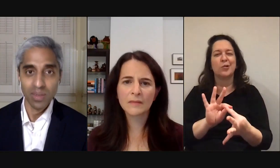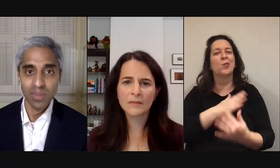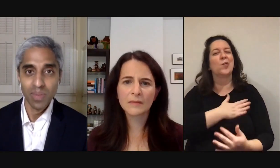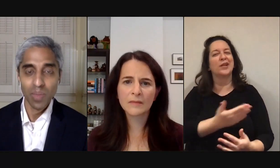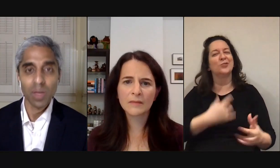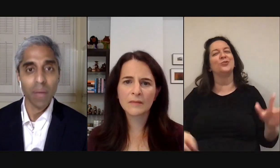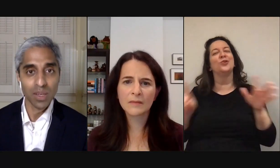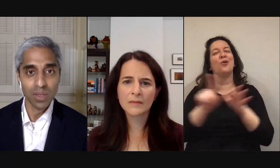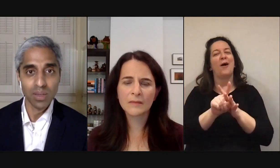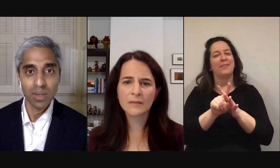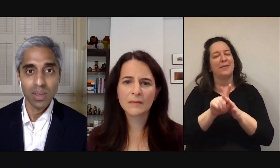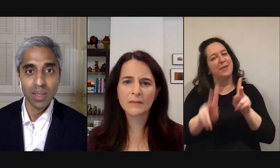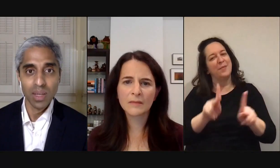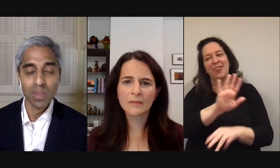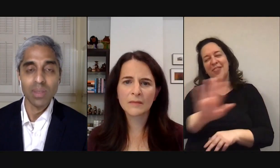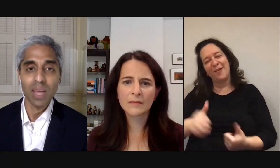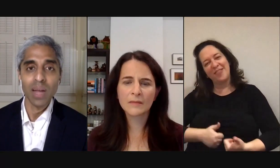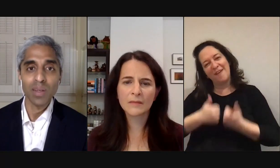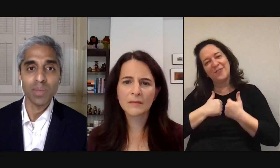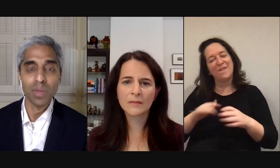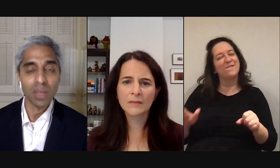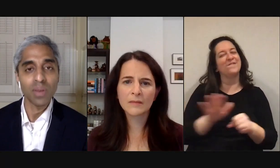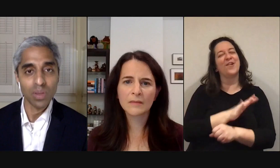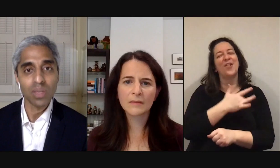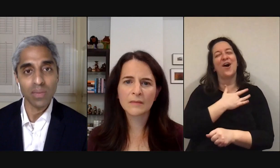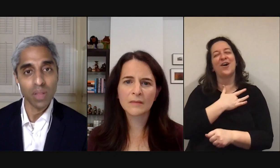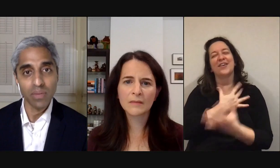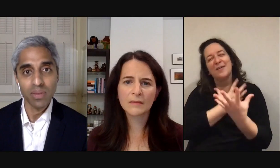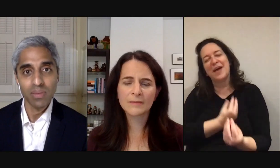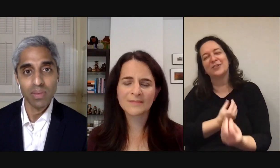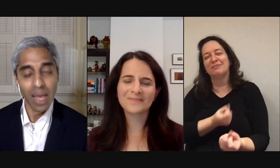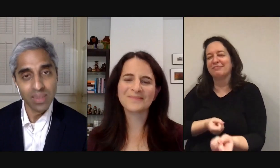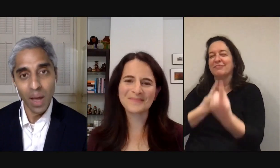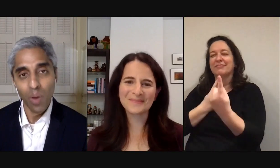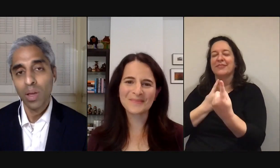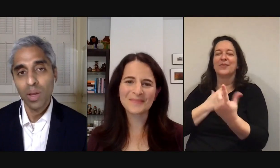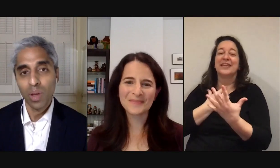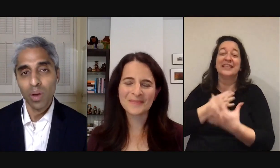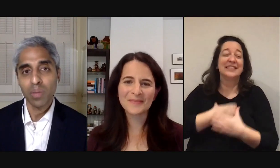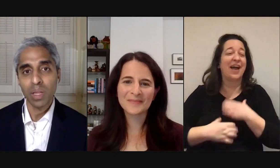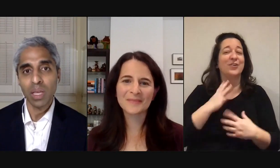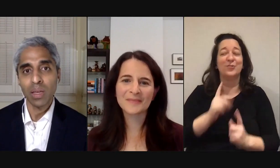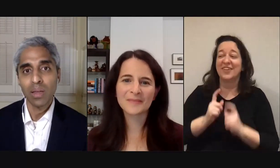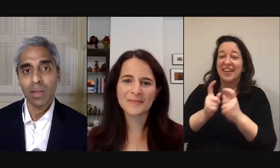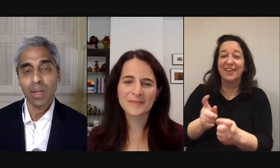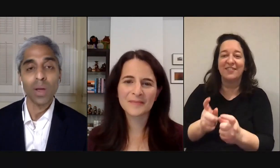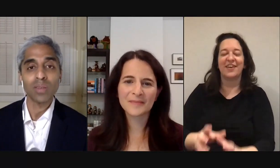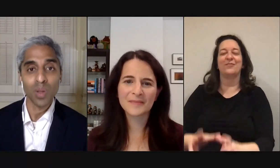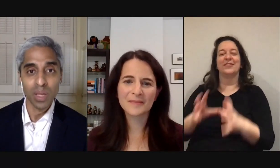heart with compassion and with a desire to both give and receive love that is how we ultimately